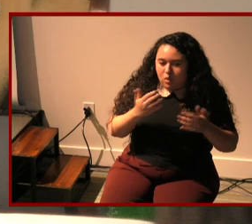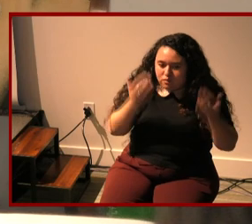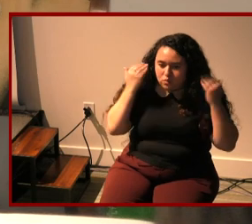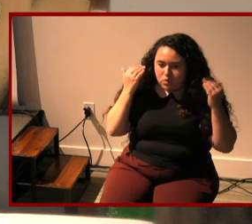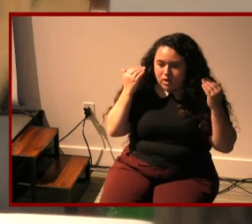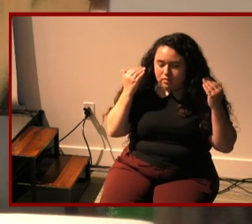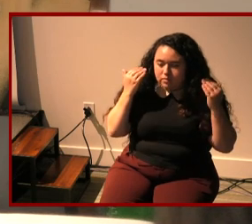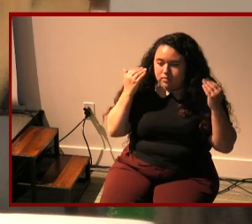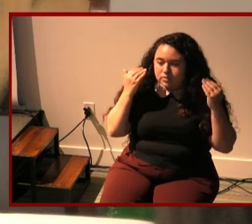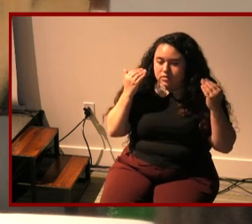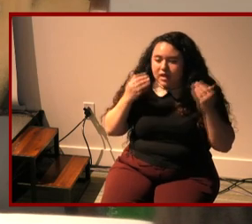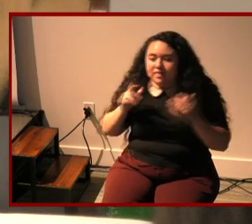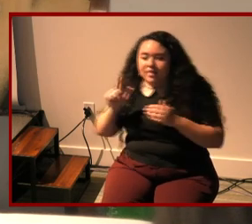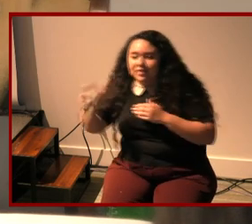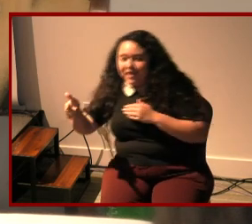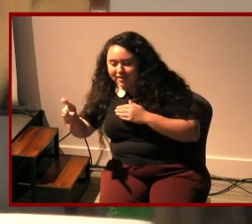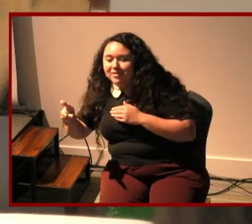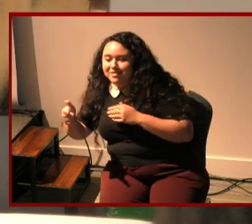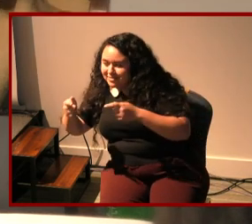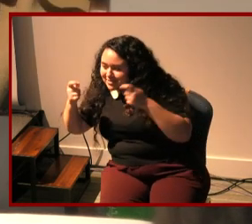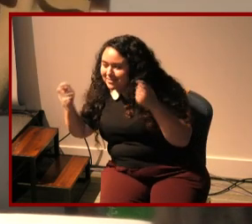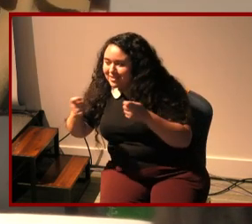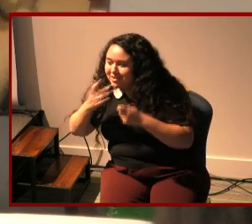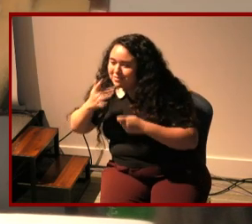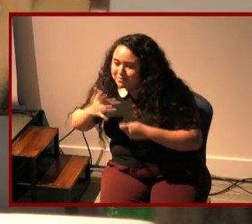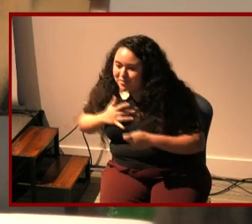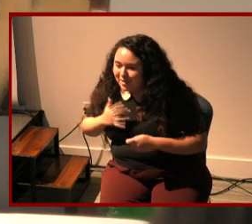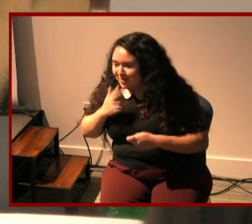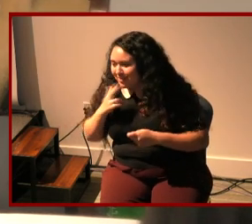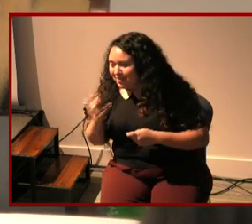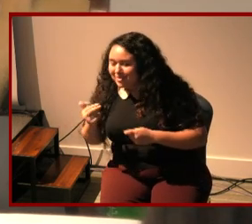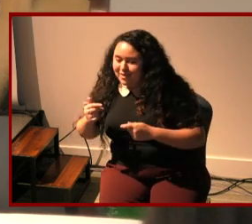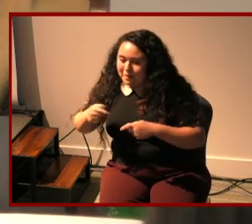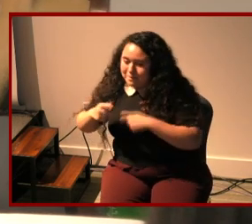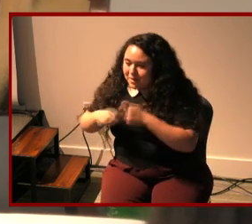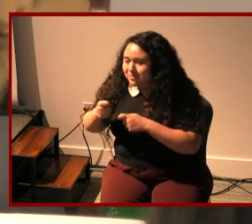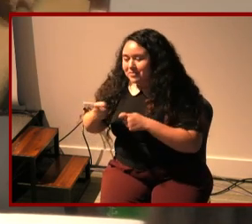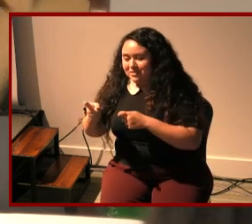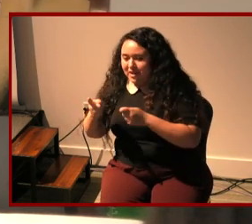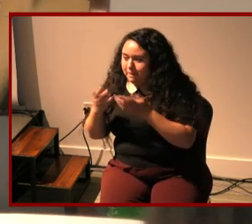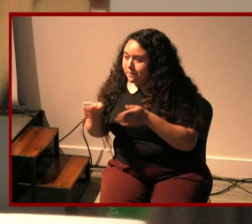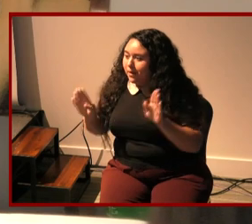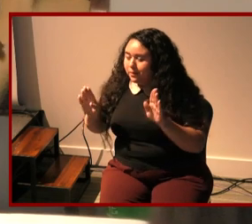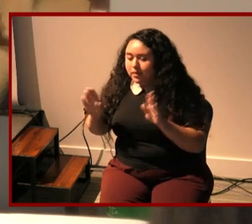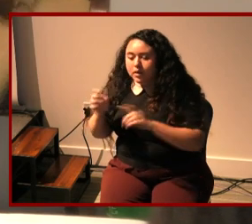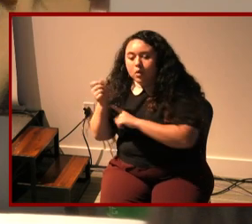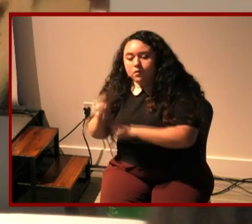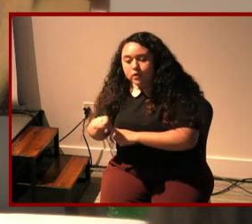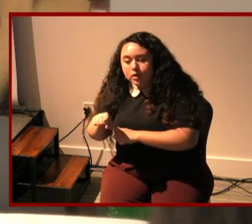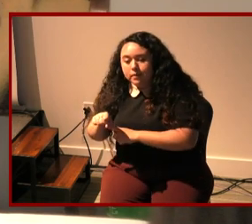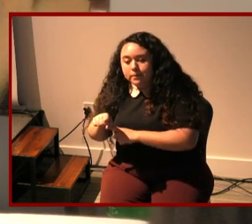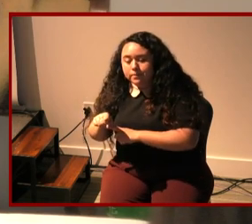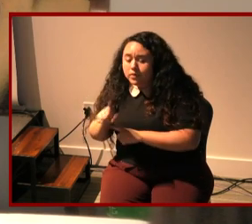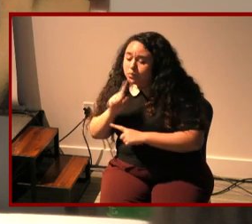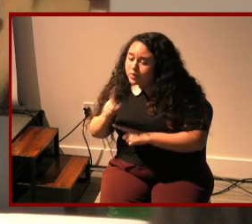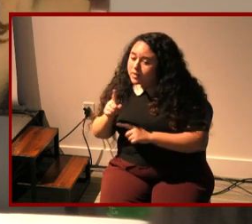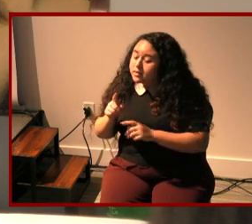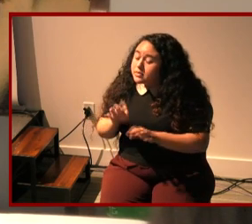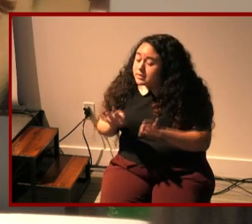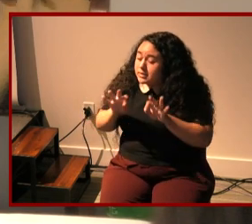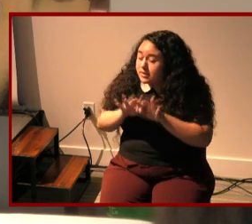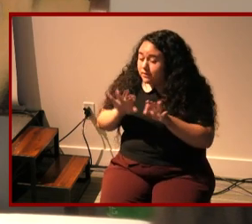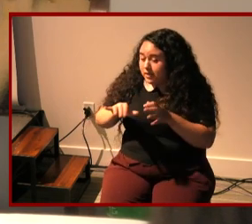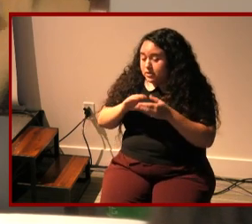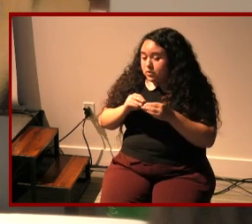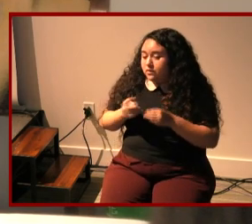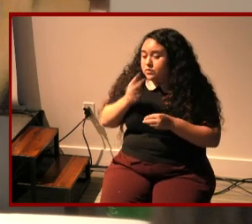he's like doing the bar mitzvah and being in public and so it's this narrative of overcoming but what is significant is he has two older brothers and the